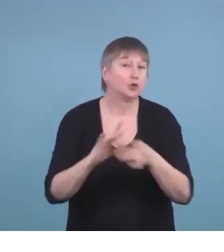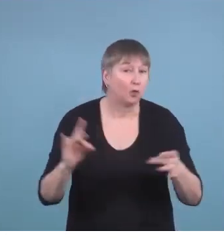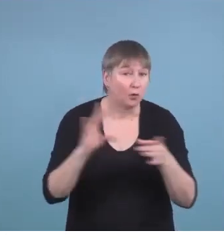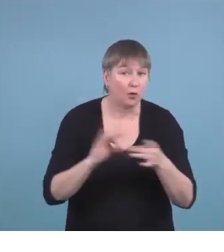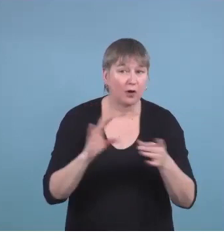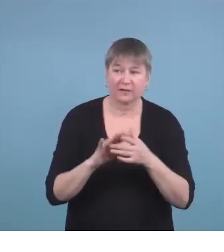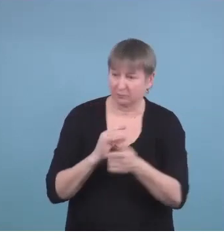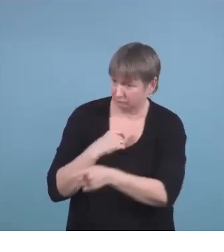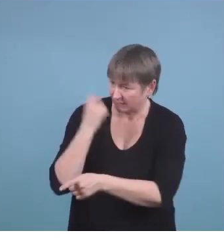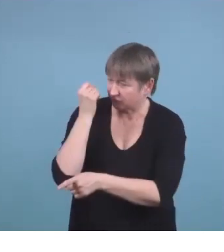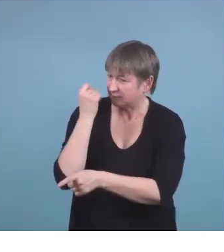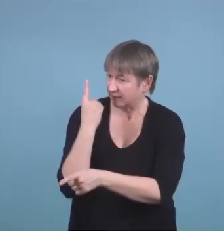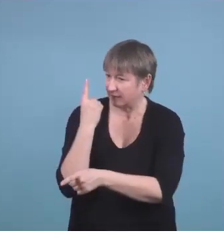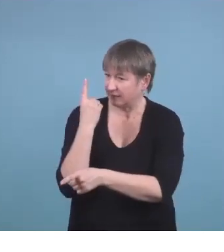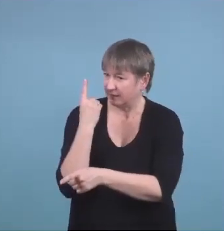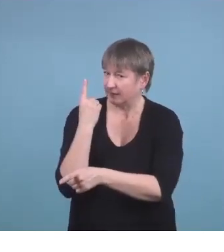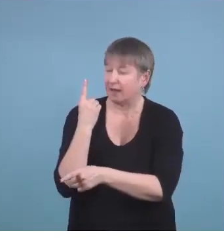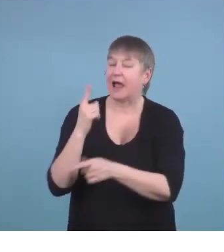they haven't experienced it.